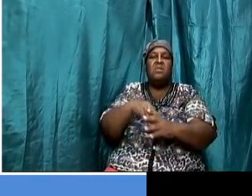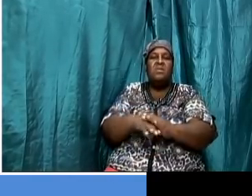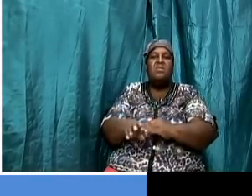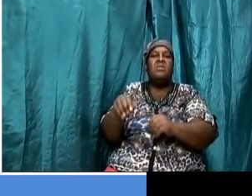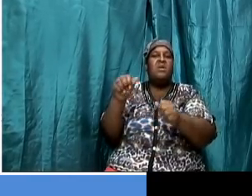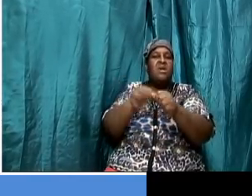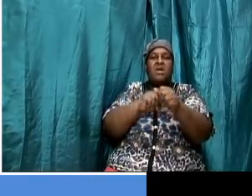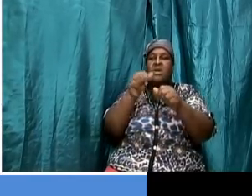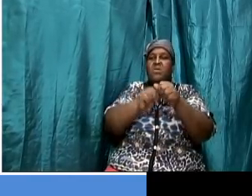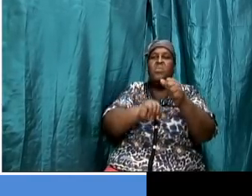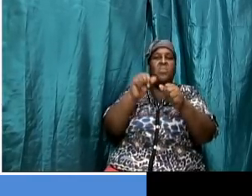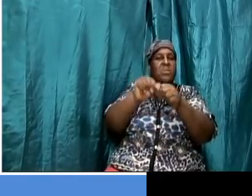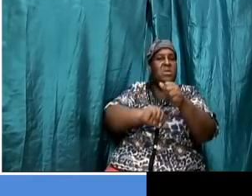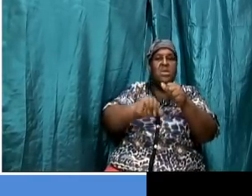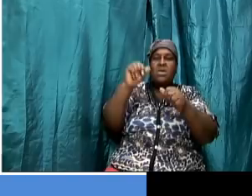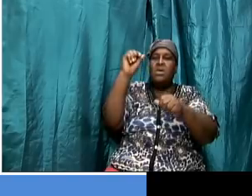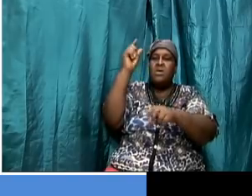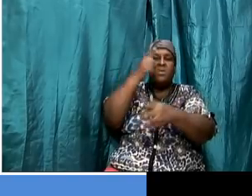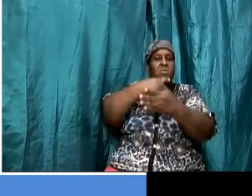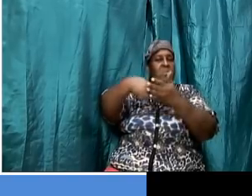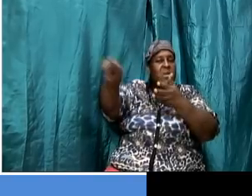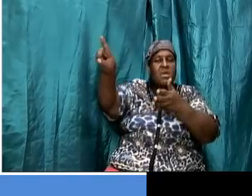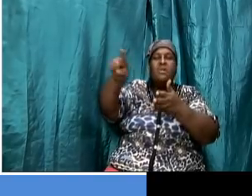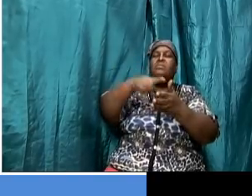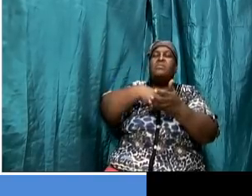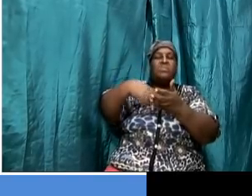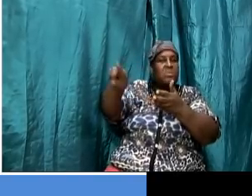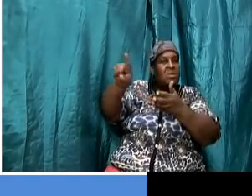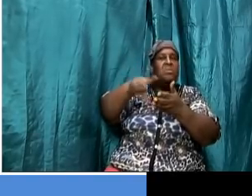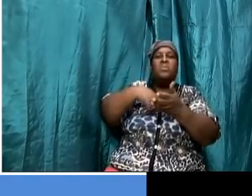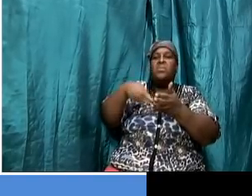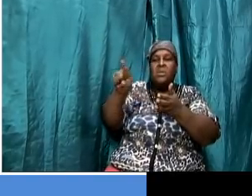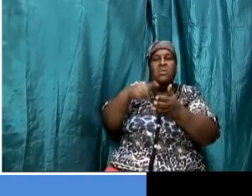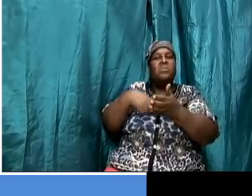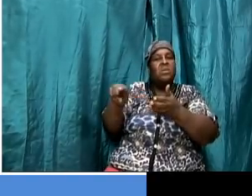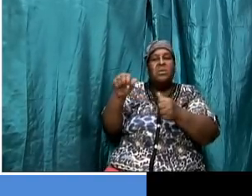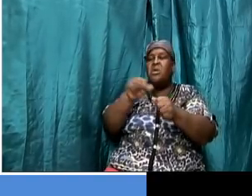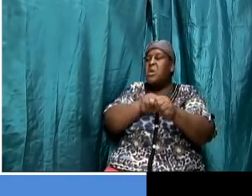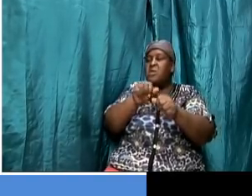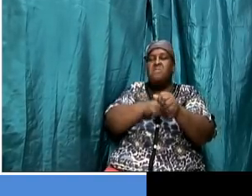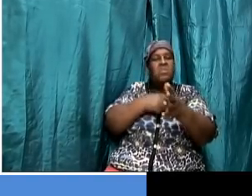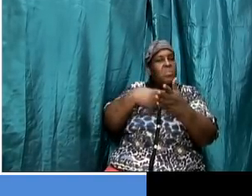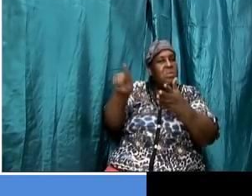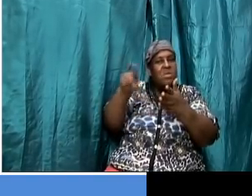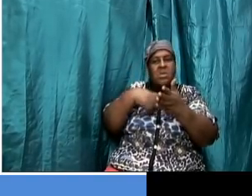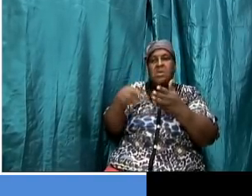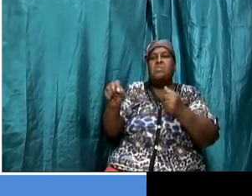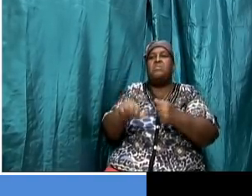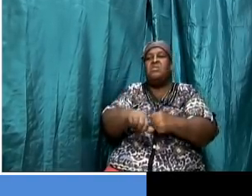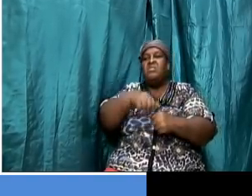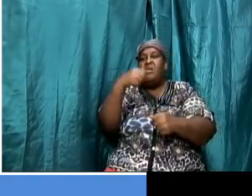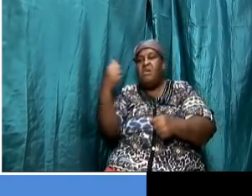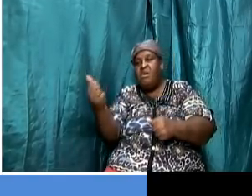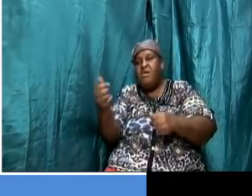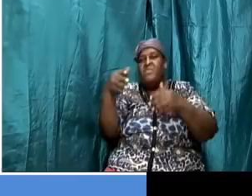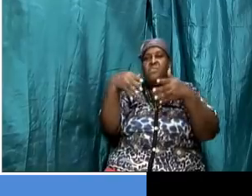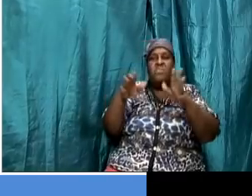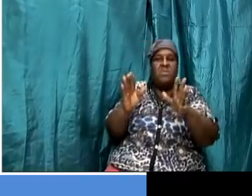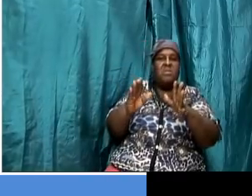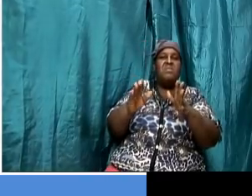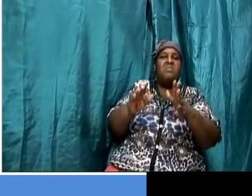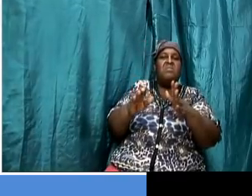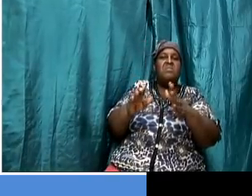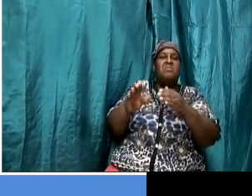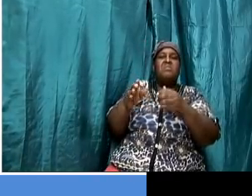every week weekly it could be years to month to weekly if you want to put like that and then the other way was the reverse of that